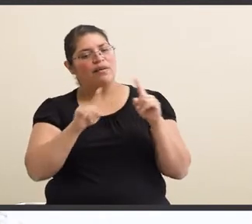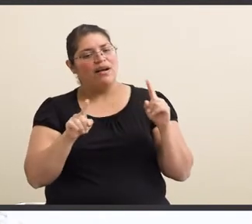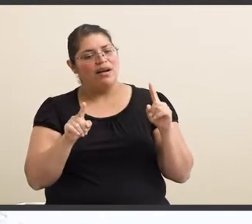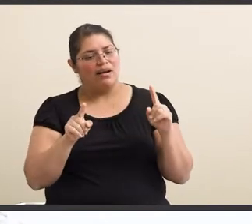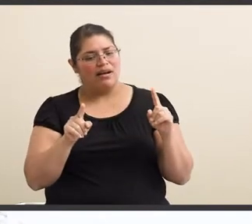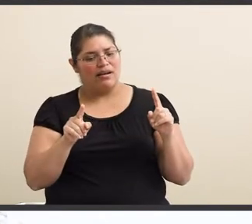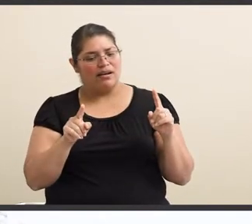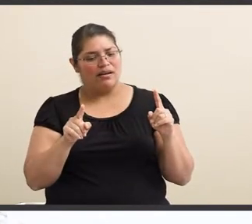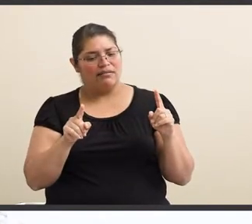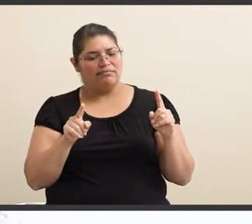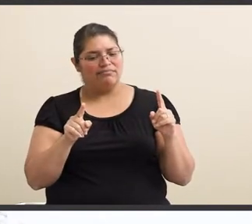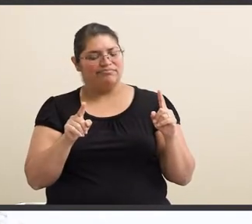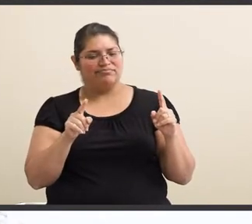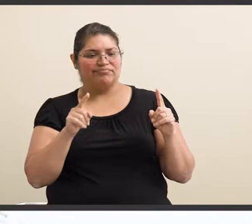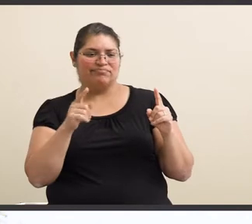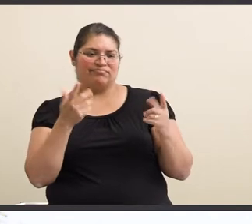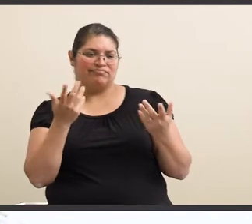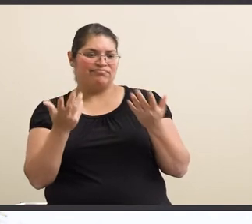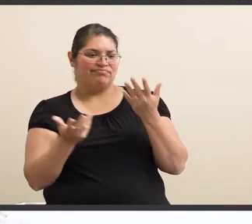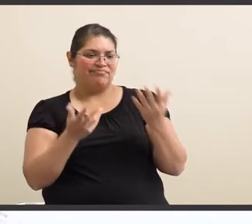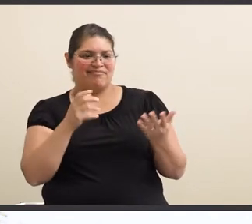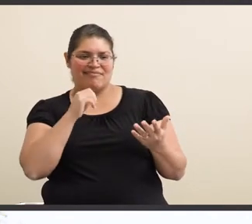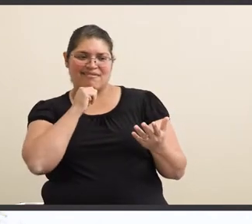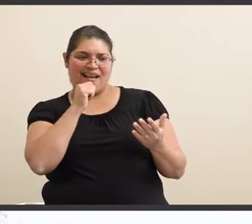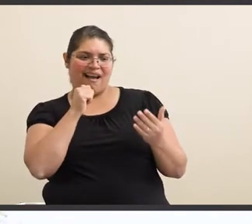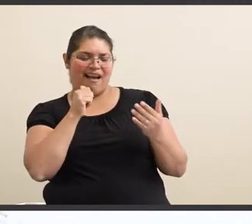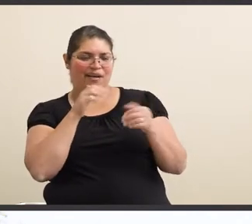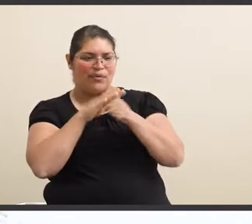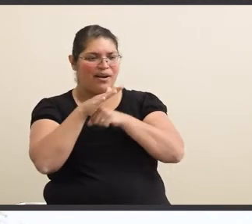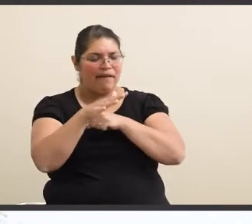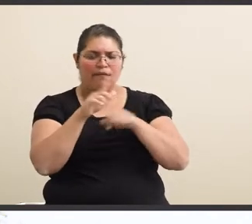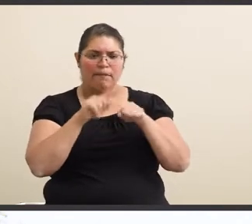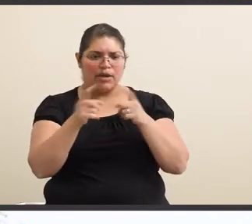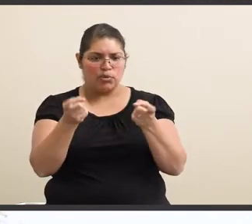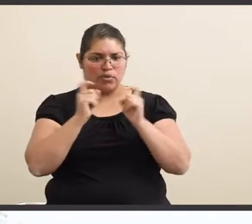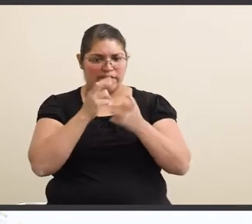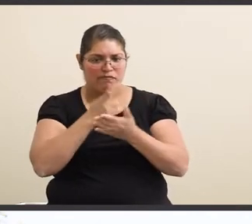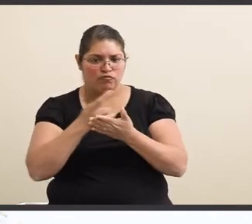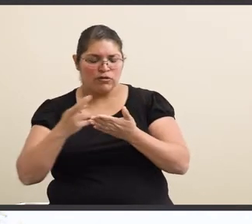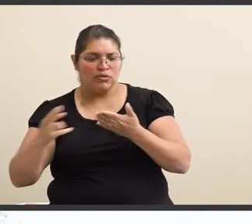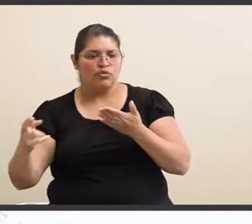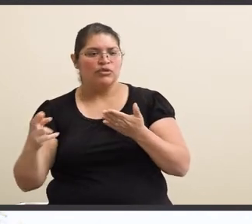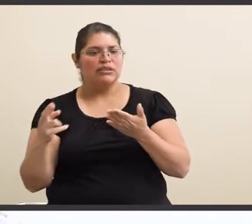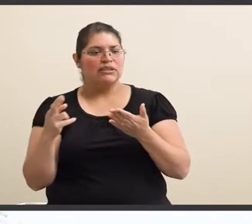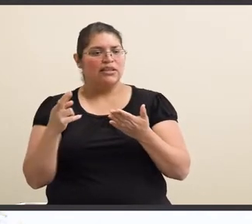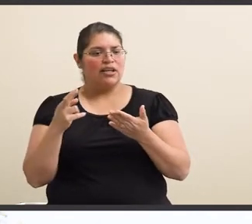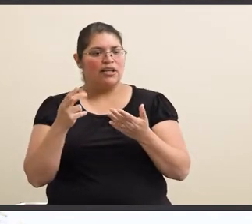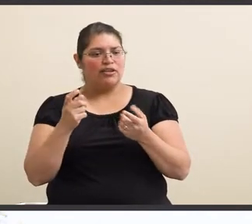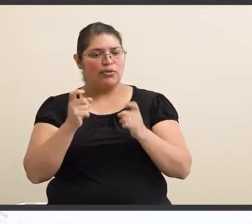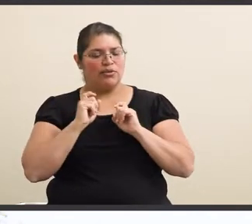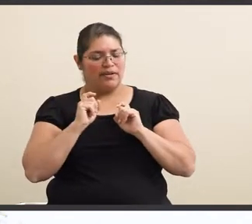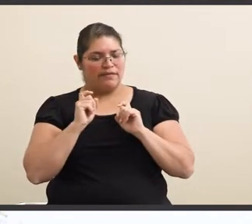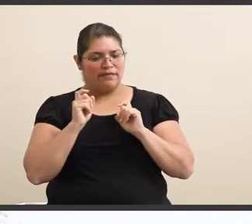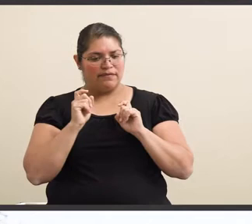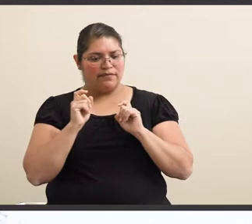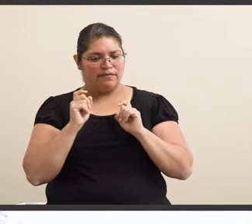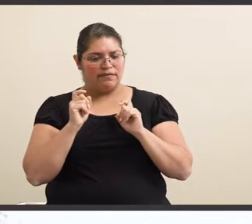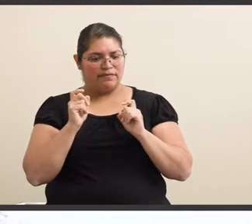I'm not cut out for it. But you just give us resources and kind of,